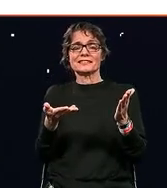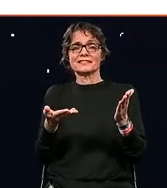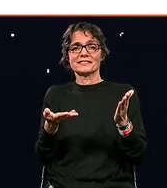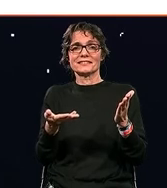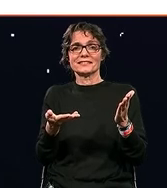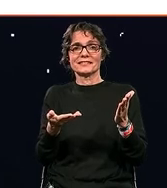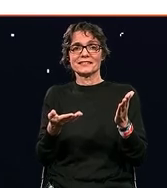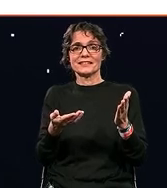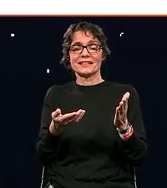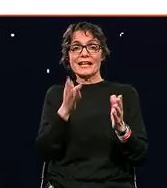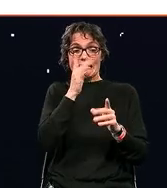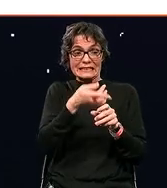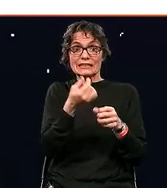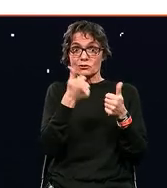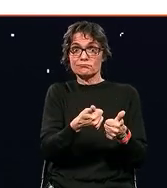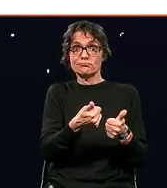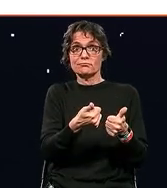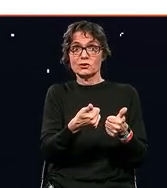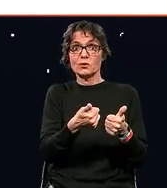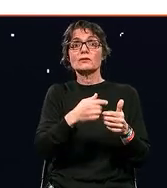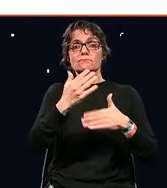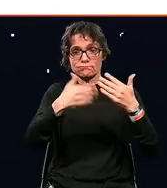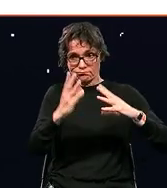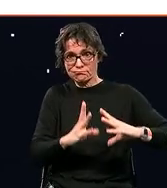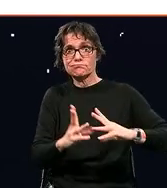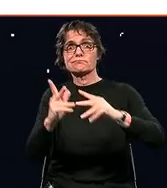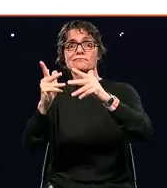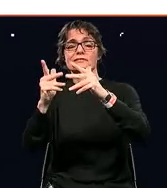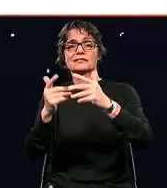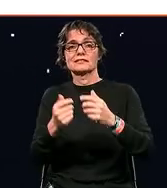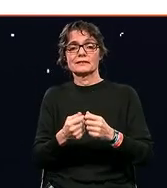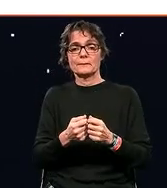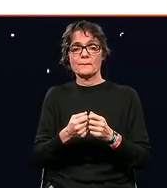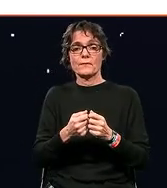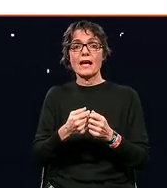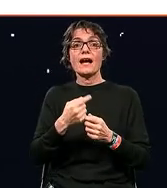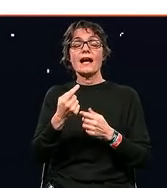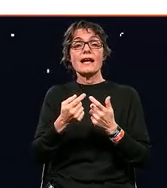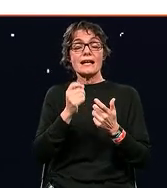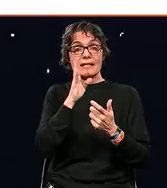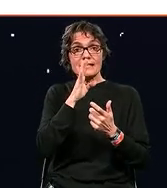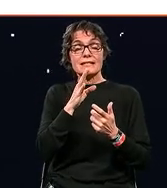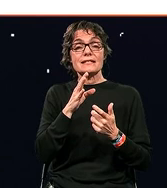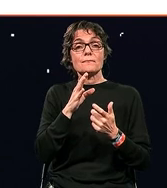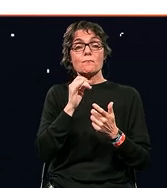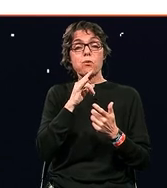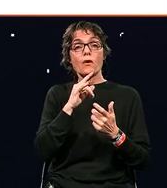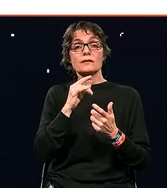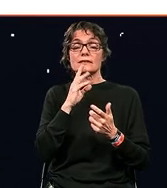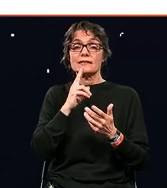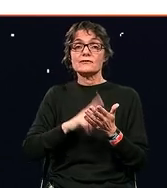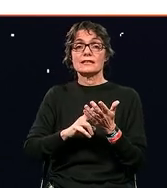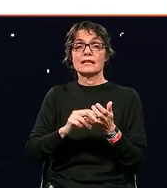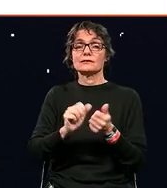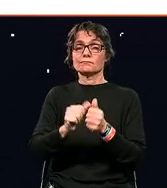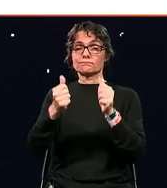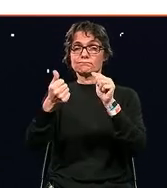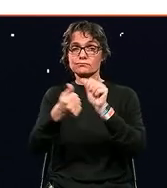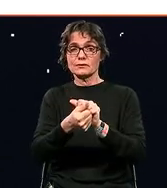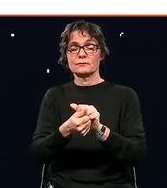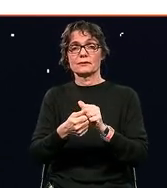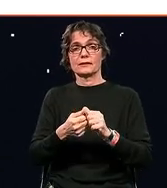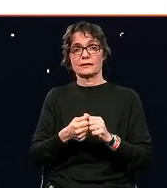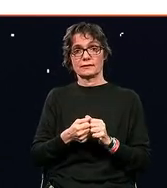it works, it will lead to a behavioral change. It will lead to a shift both